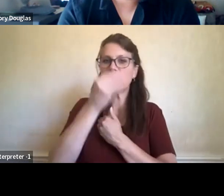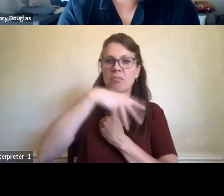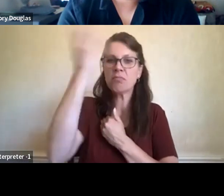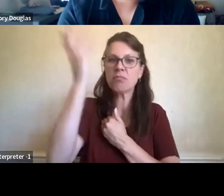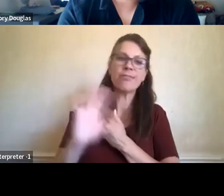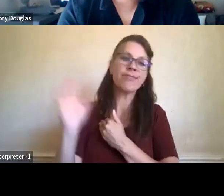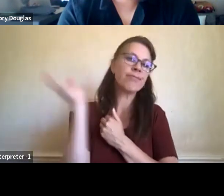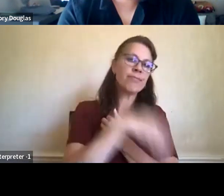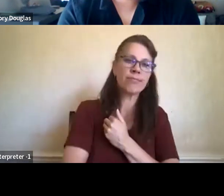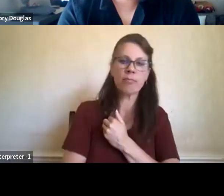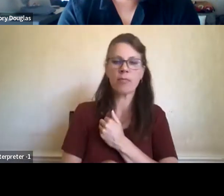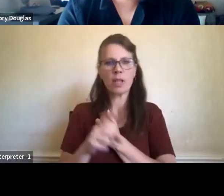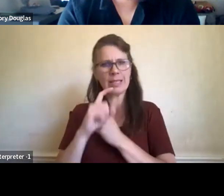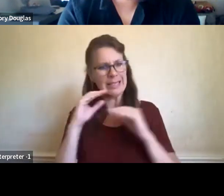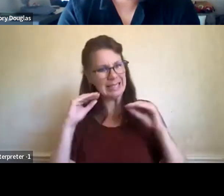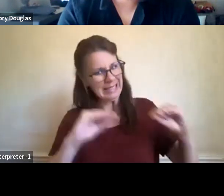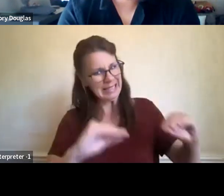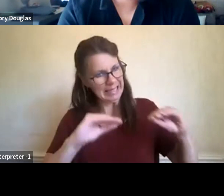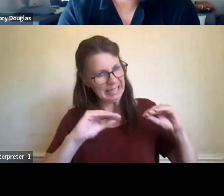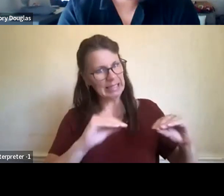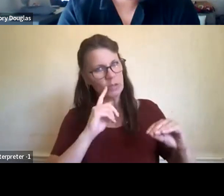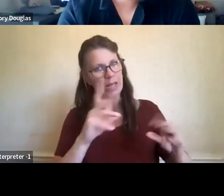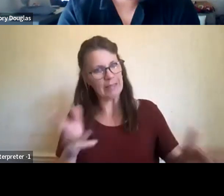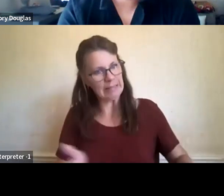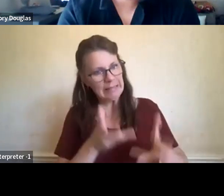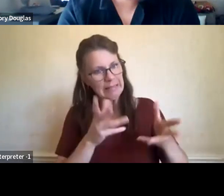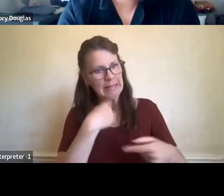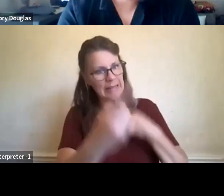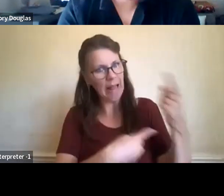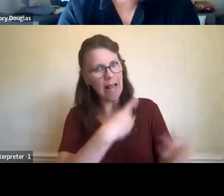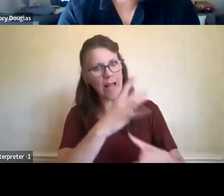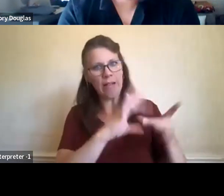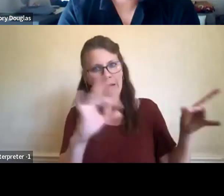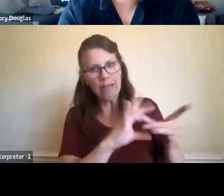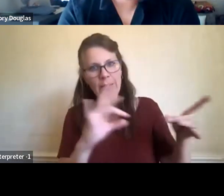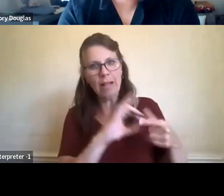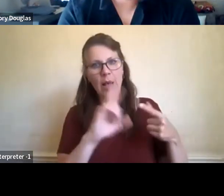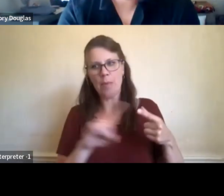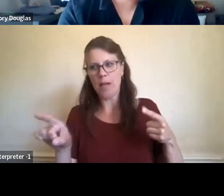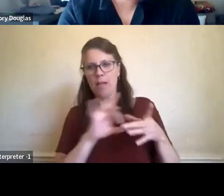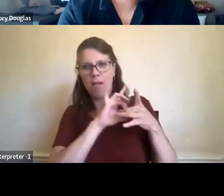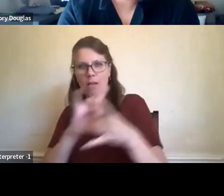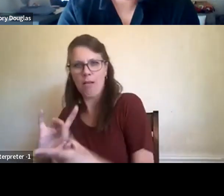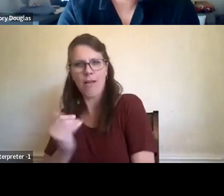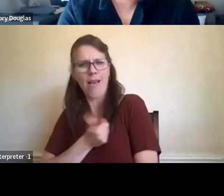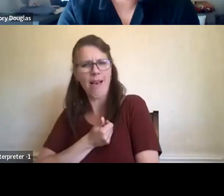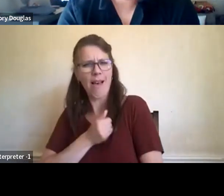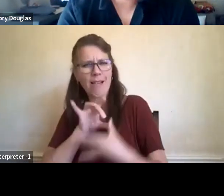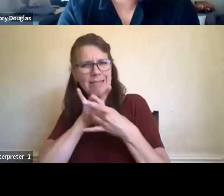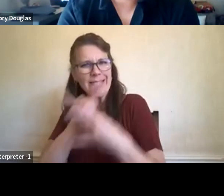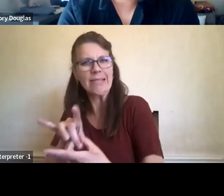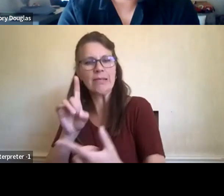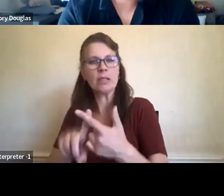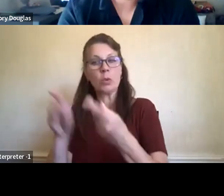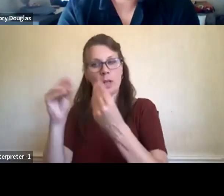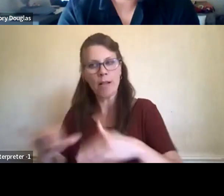those values of the importance of these, this relationship to not only our food, but the spiritual and